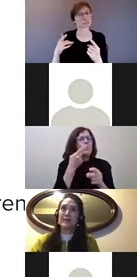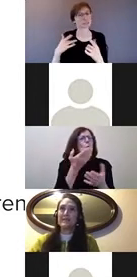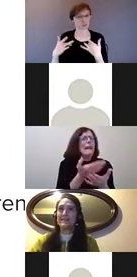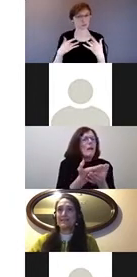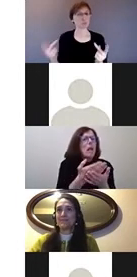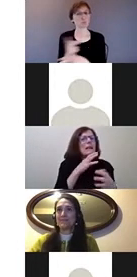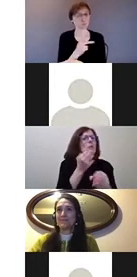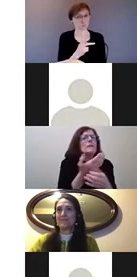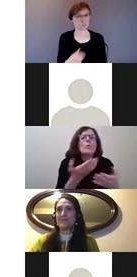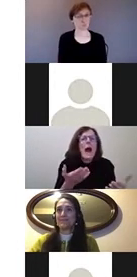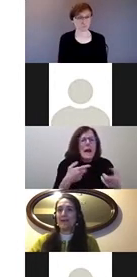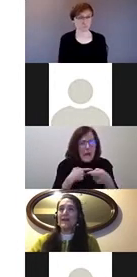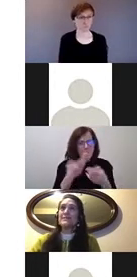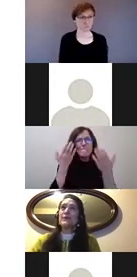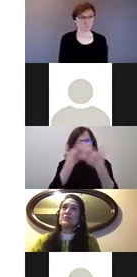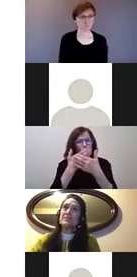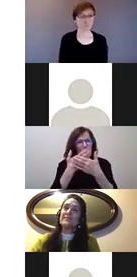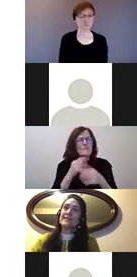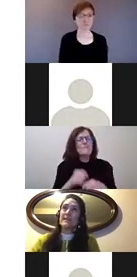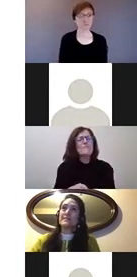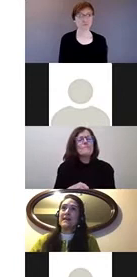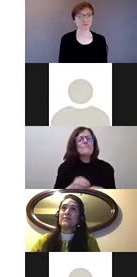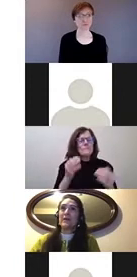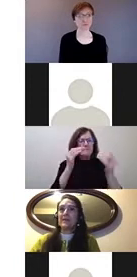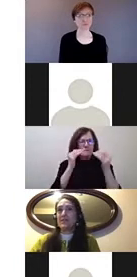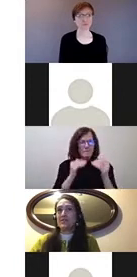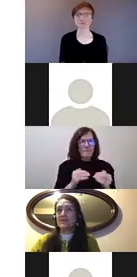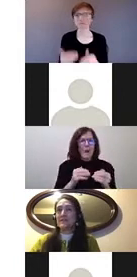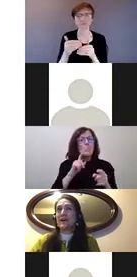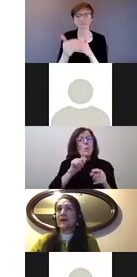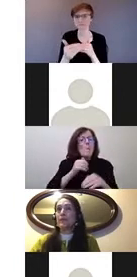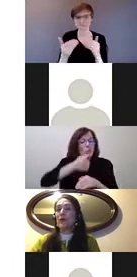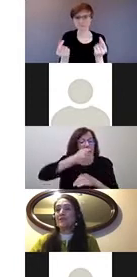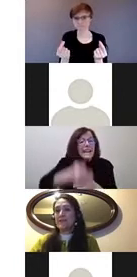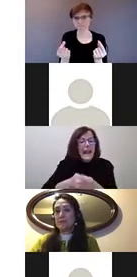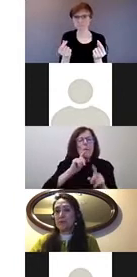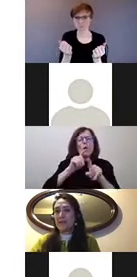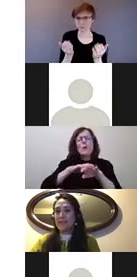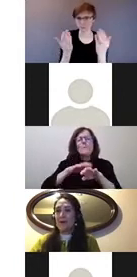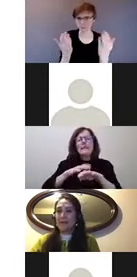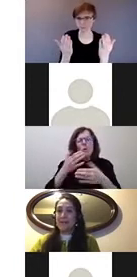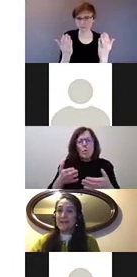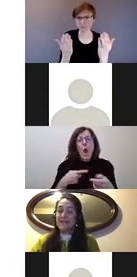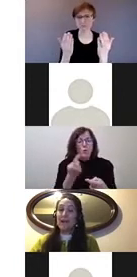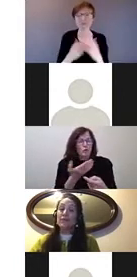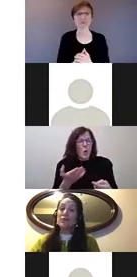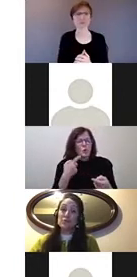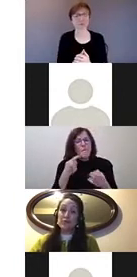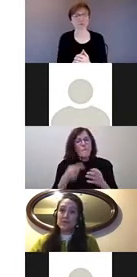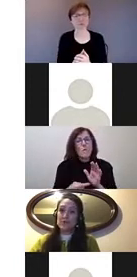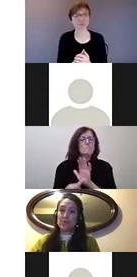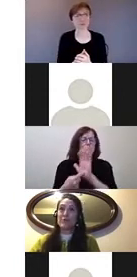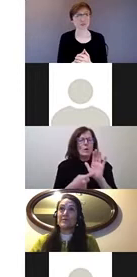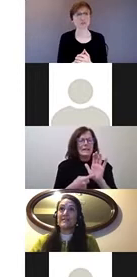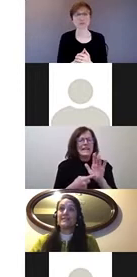slide, please. So in terms of next steps and recommendations, one of the things we would like to highlight is future